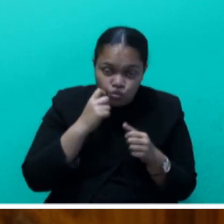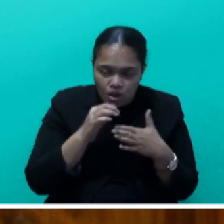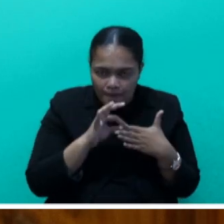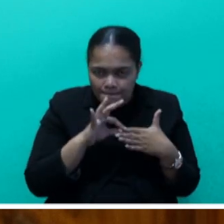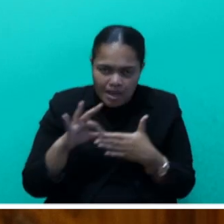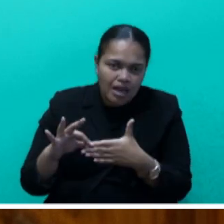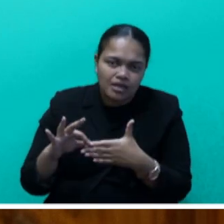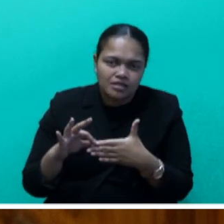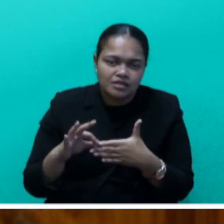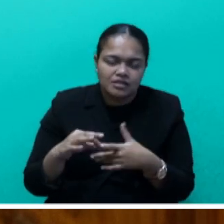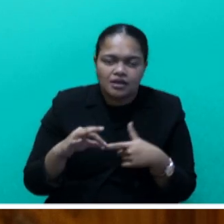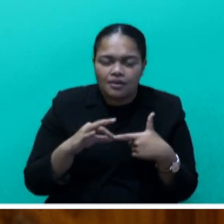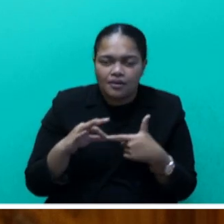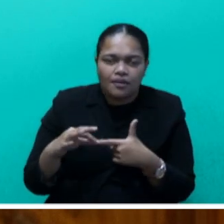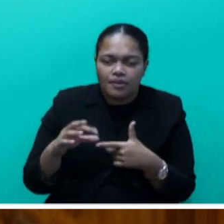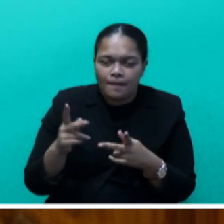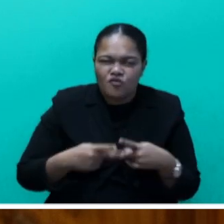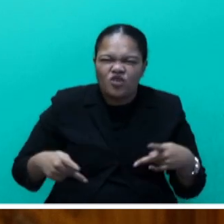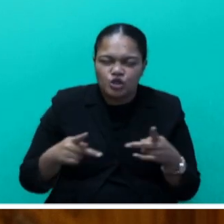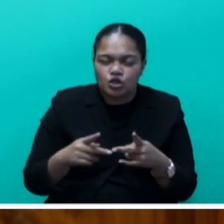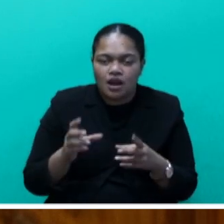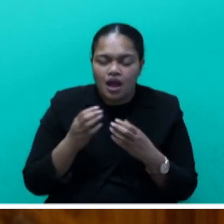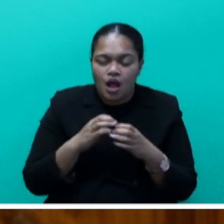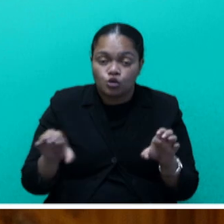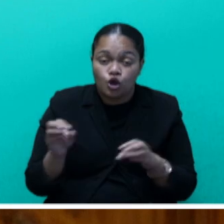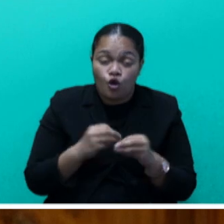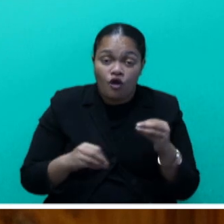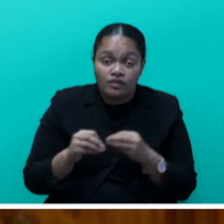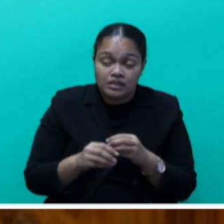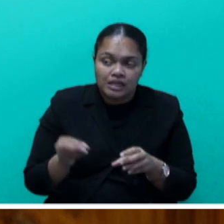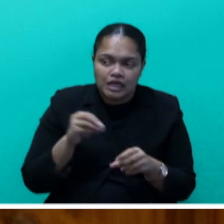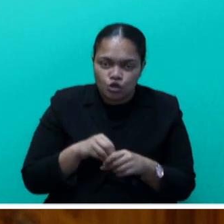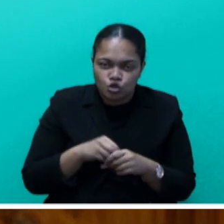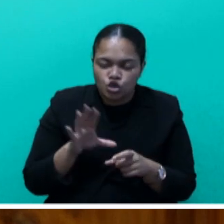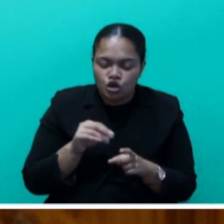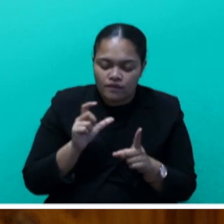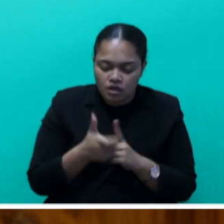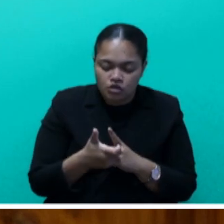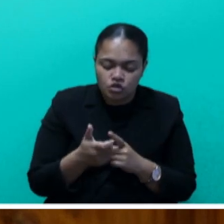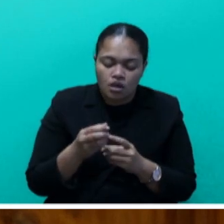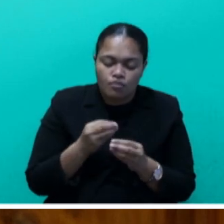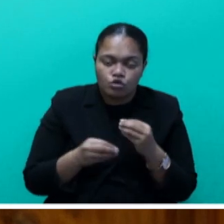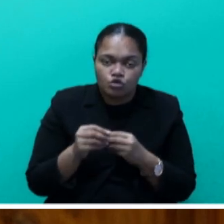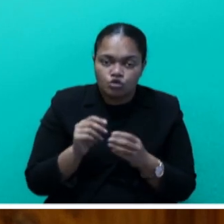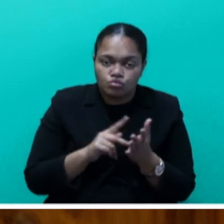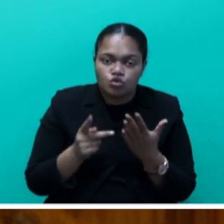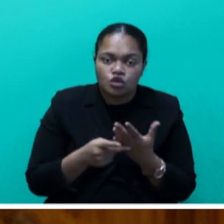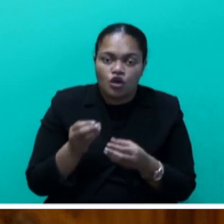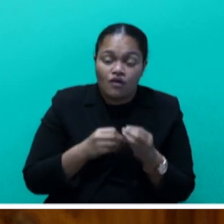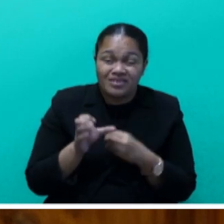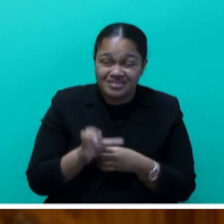in the Provincial Council Office the inclusion of cultural project offices to carry